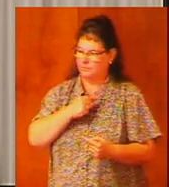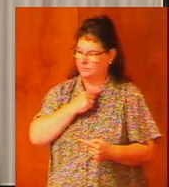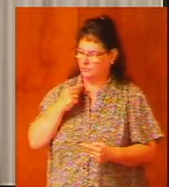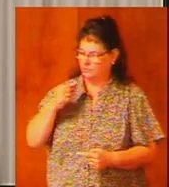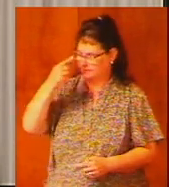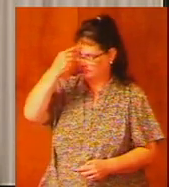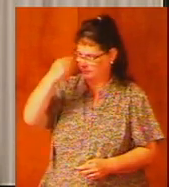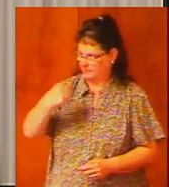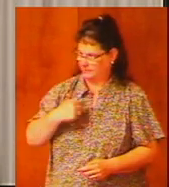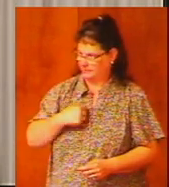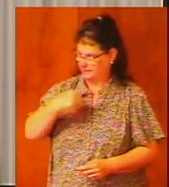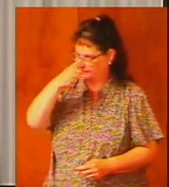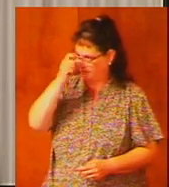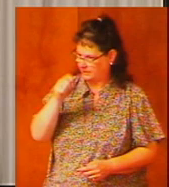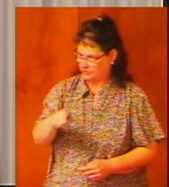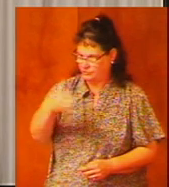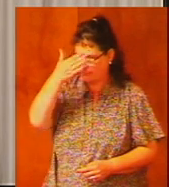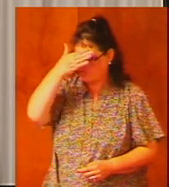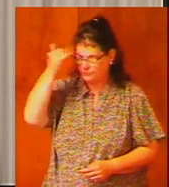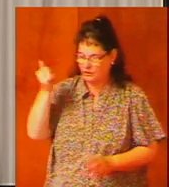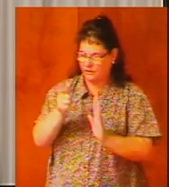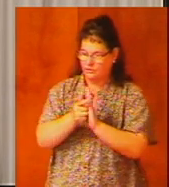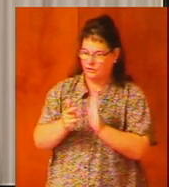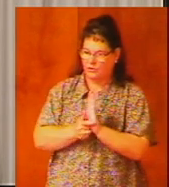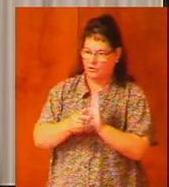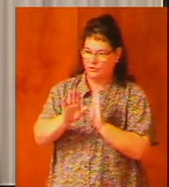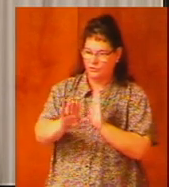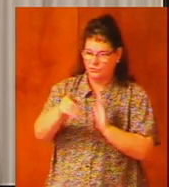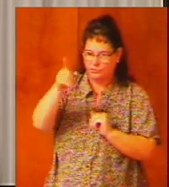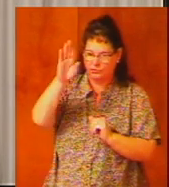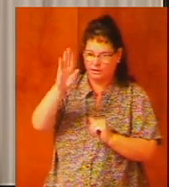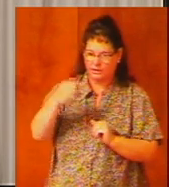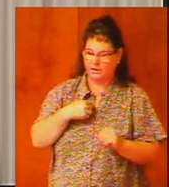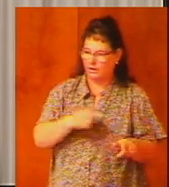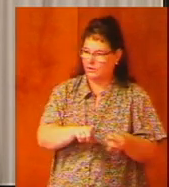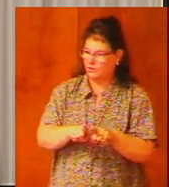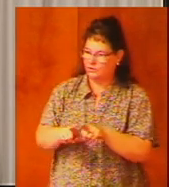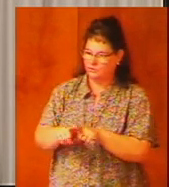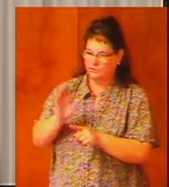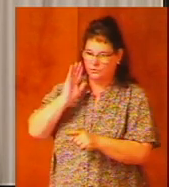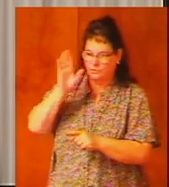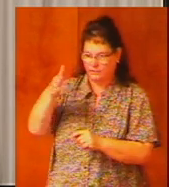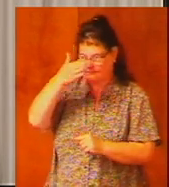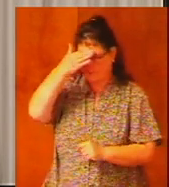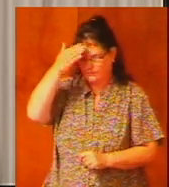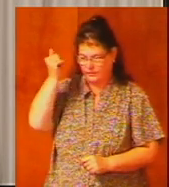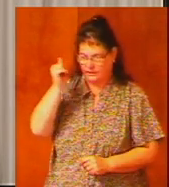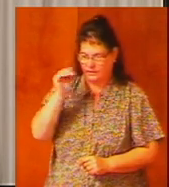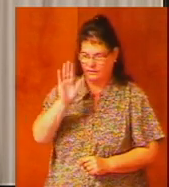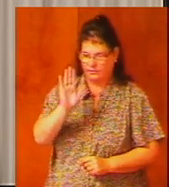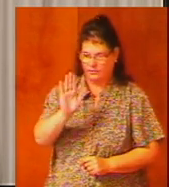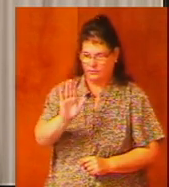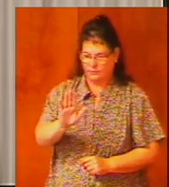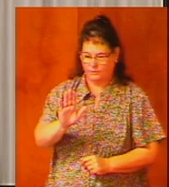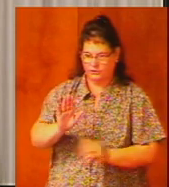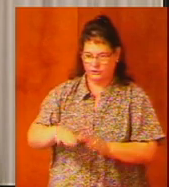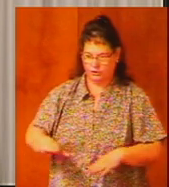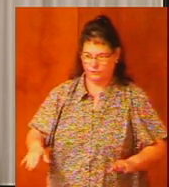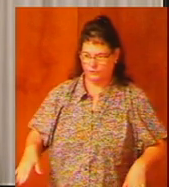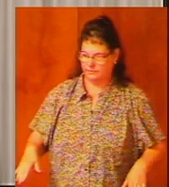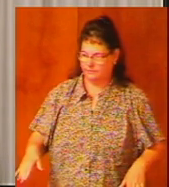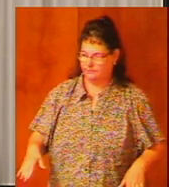me because you have forgotten the law of your God I also will forget your children